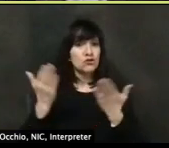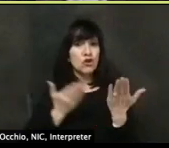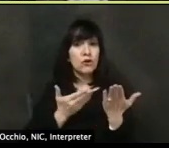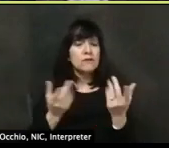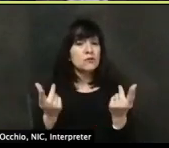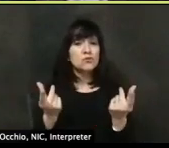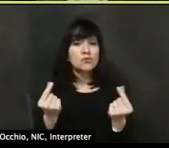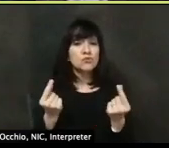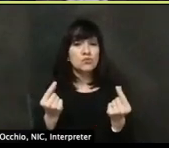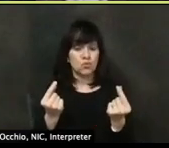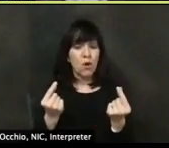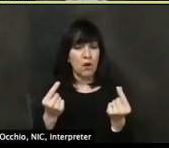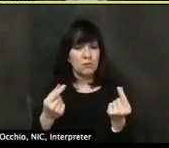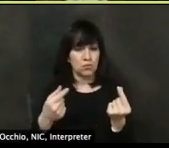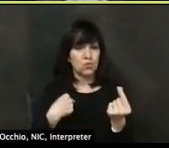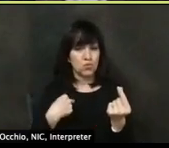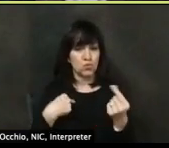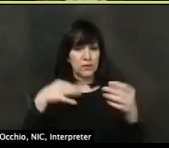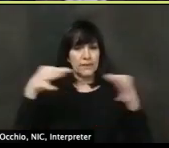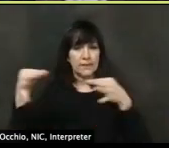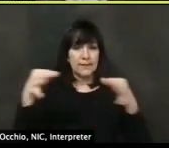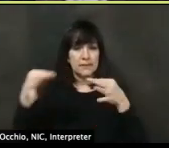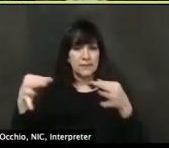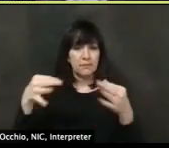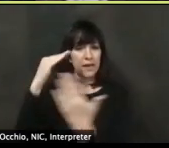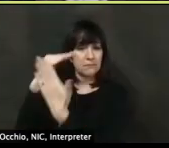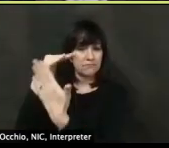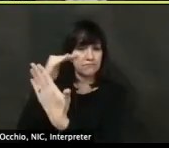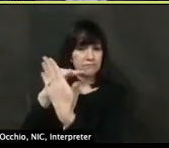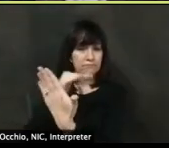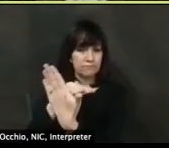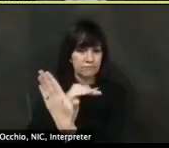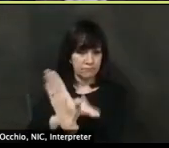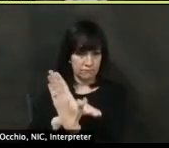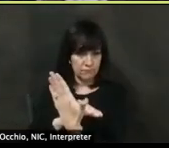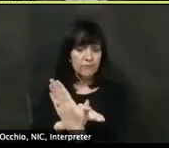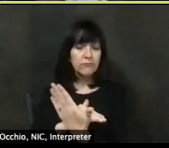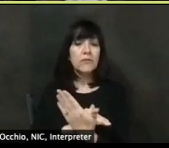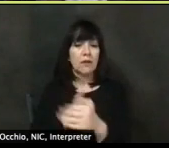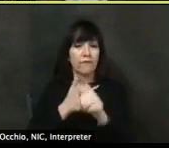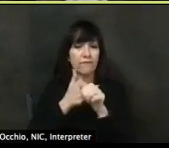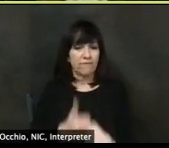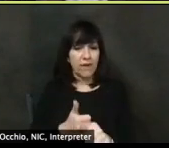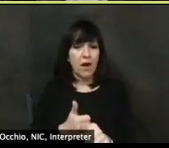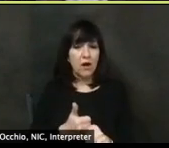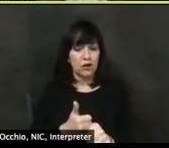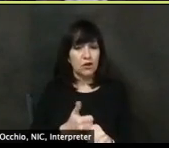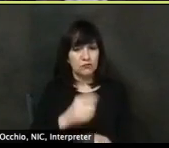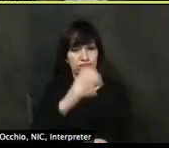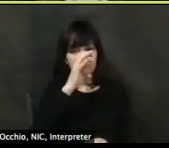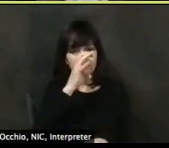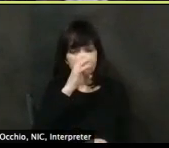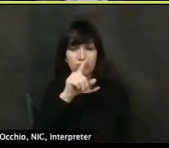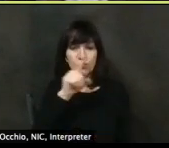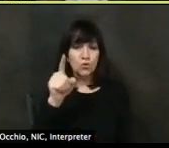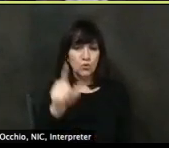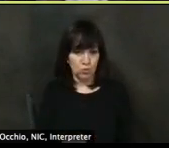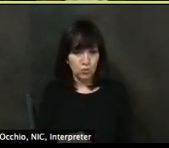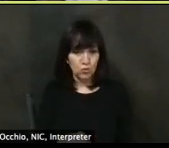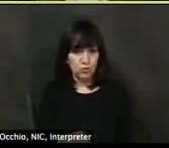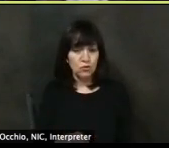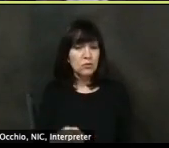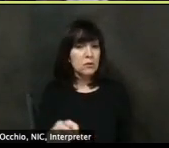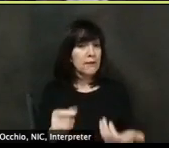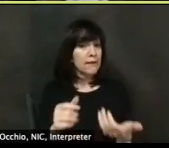guidelines. You can see the order, uh, you can also see, see our guidelines, which mirror the order about what needs to be done, uh, in order to take